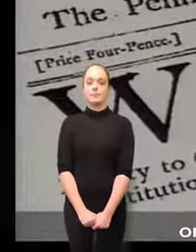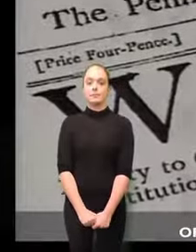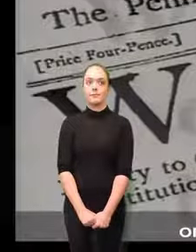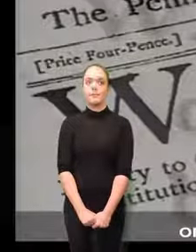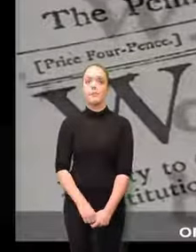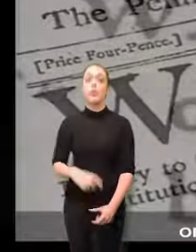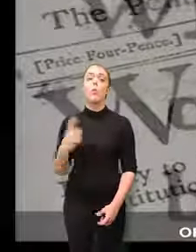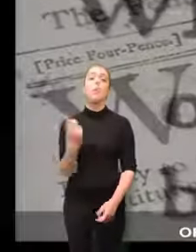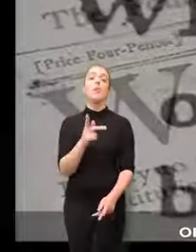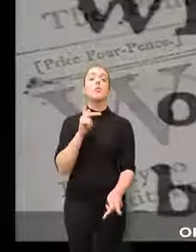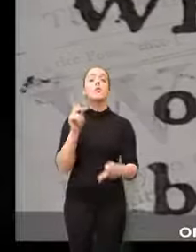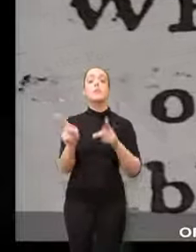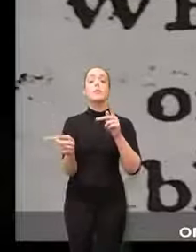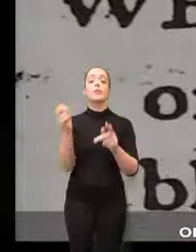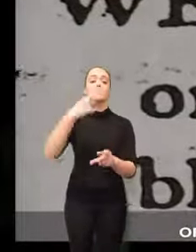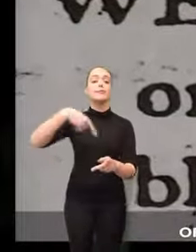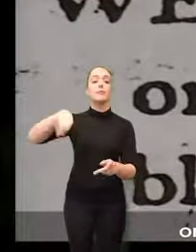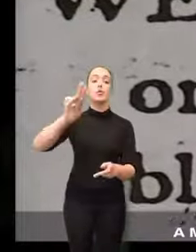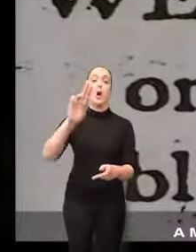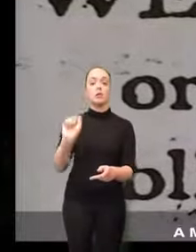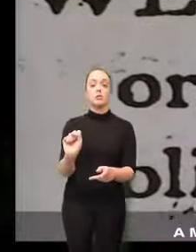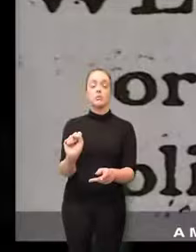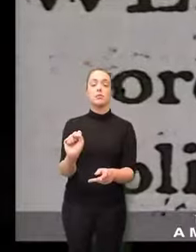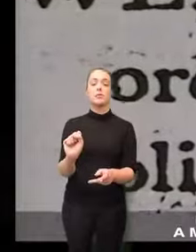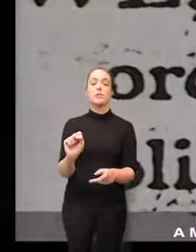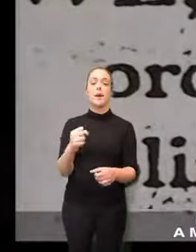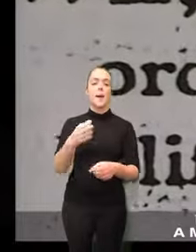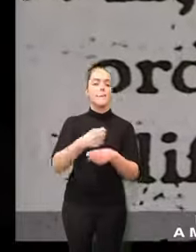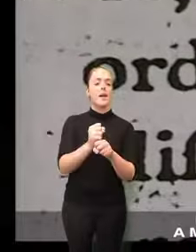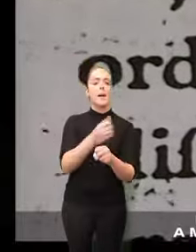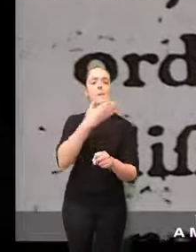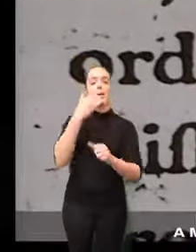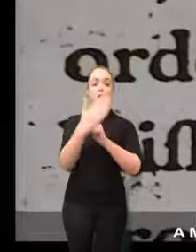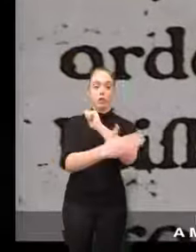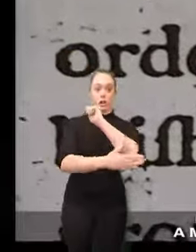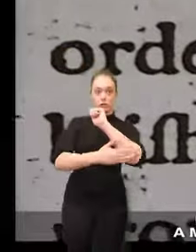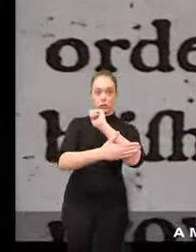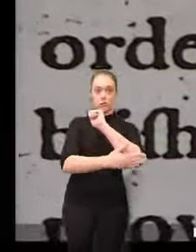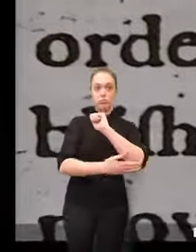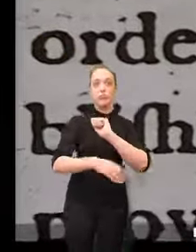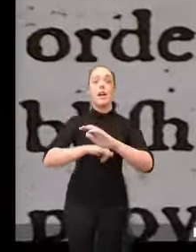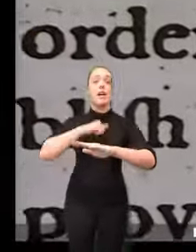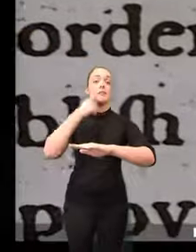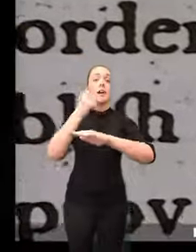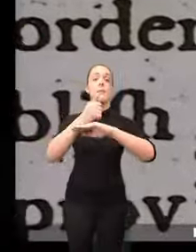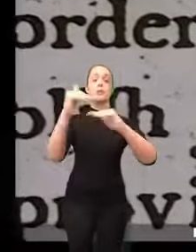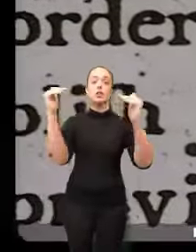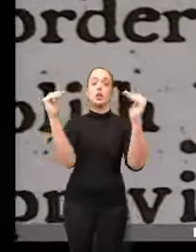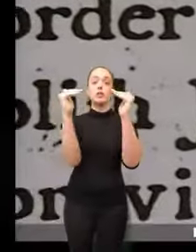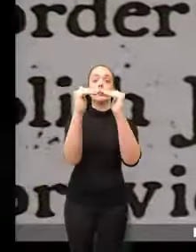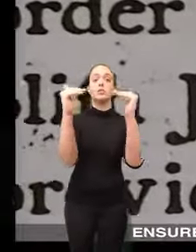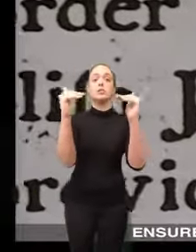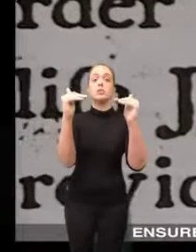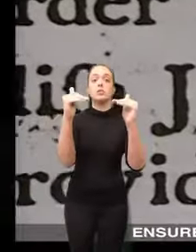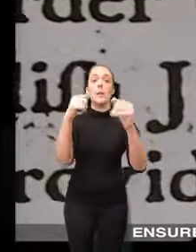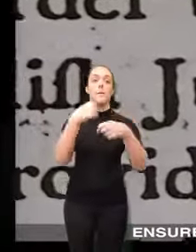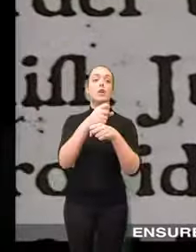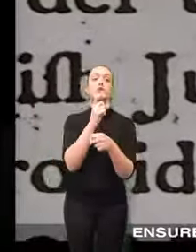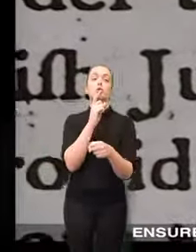we the people of the United States in order to form a more perfect union establish justice